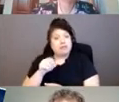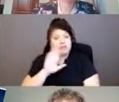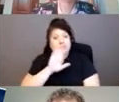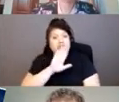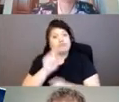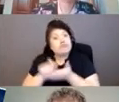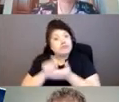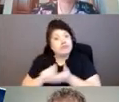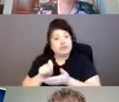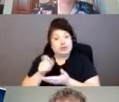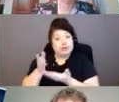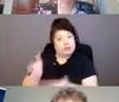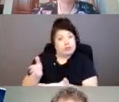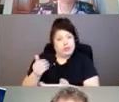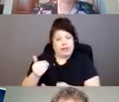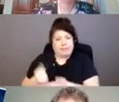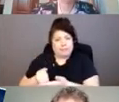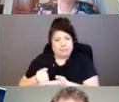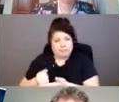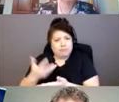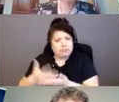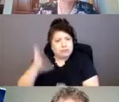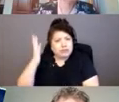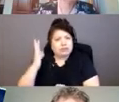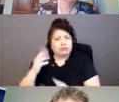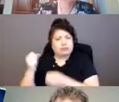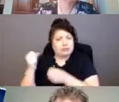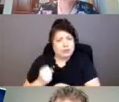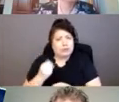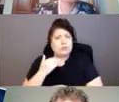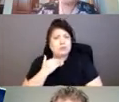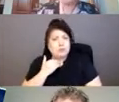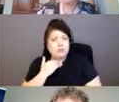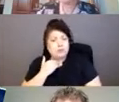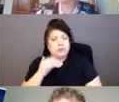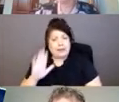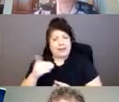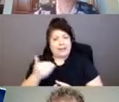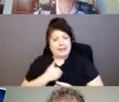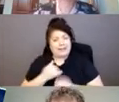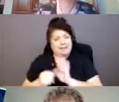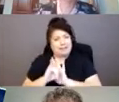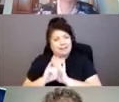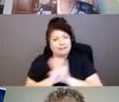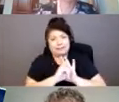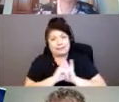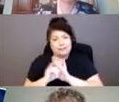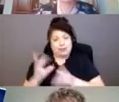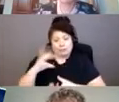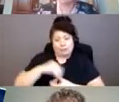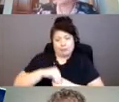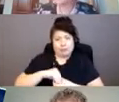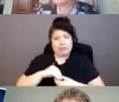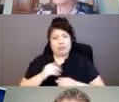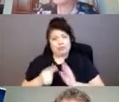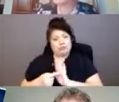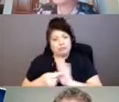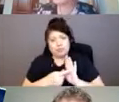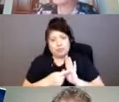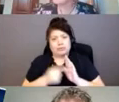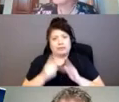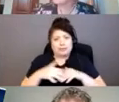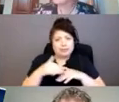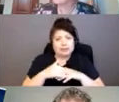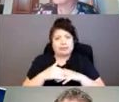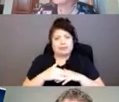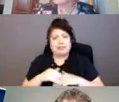rich, opulent tone and her delivery pulses with the multiple meanings of her duplicitous existence. Miss Newman's prominent